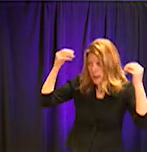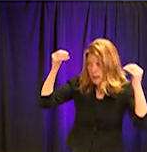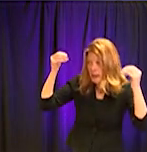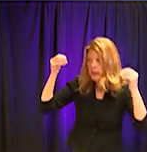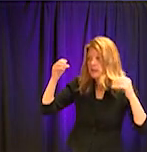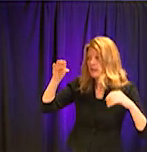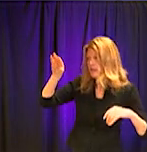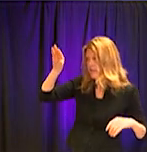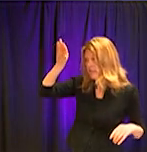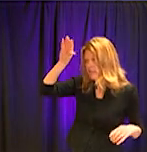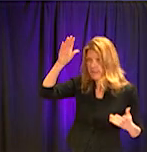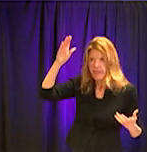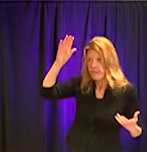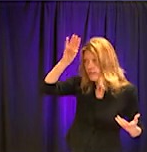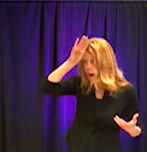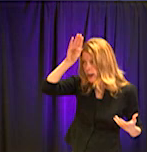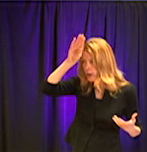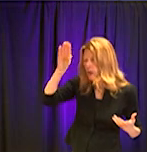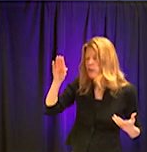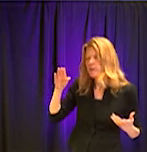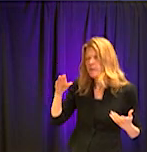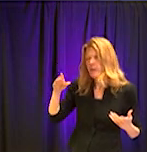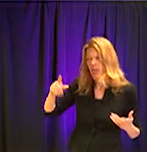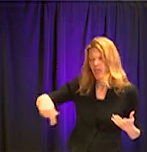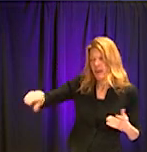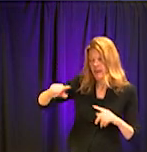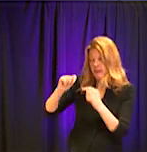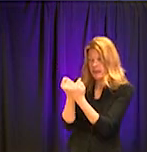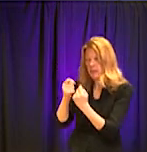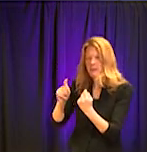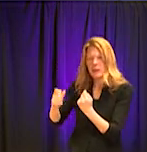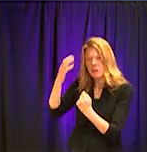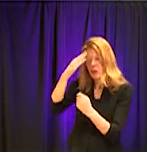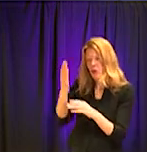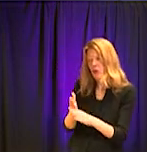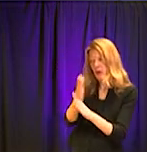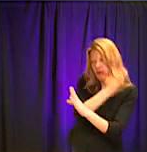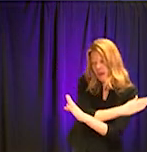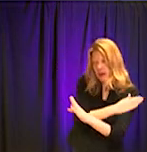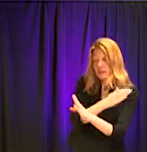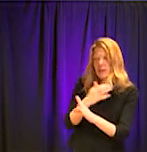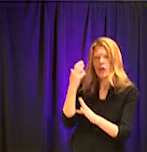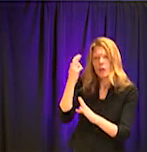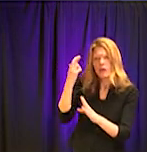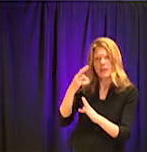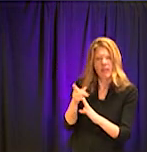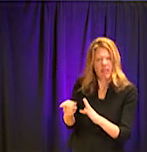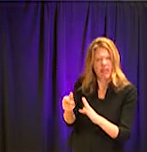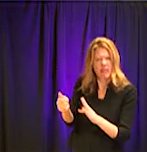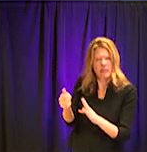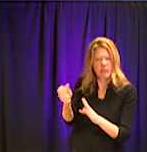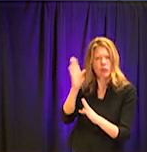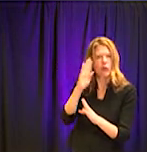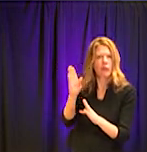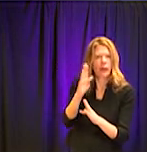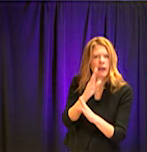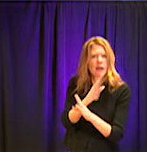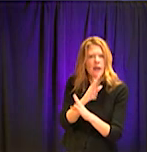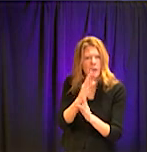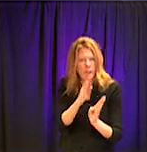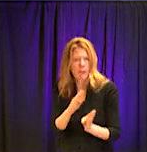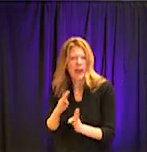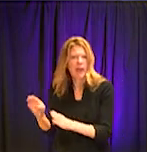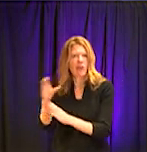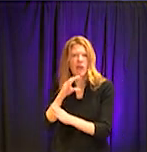that when they get there so that they are fully prepared and to put on protective gear. So